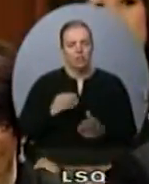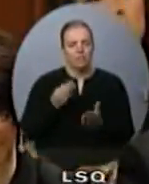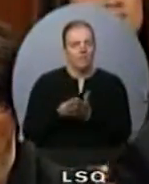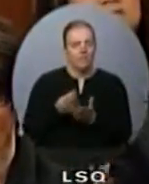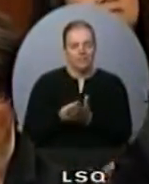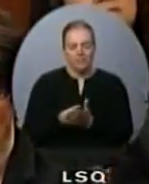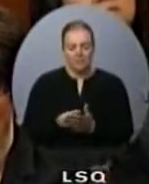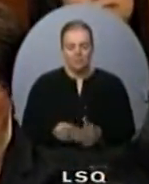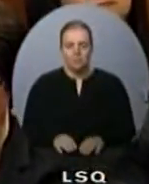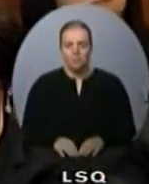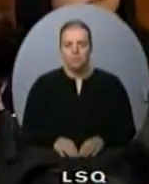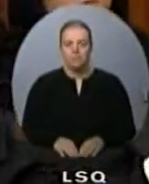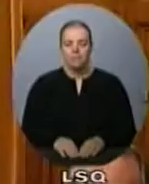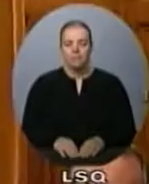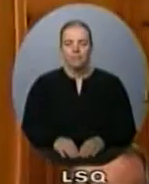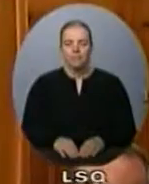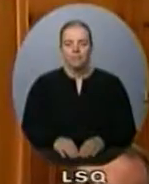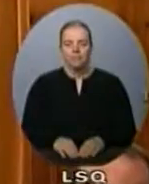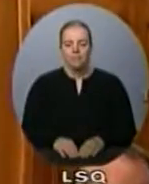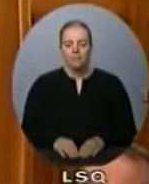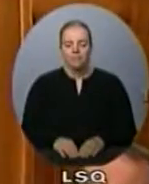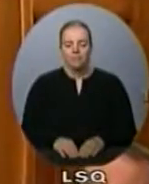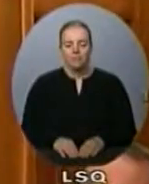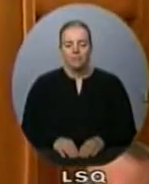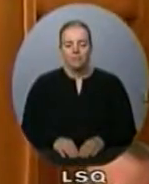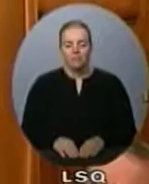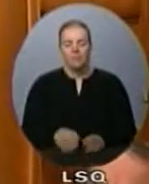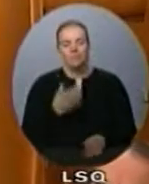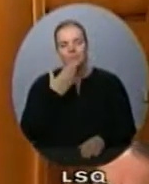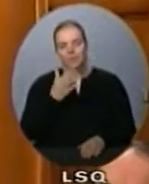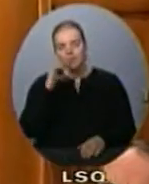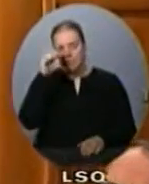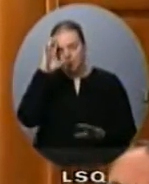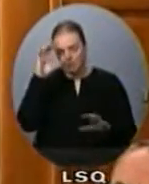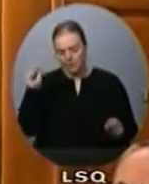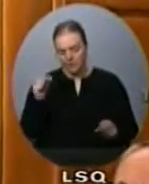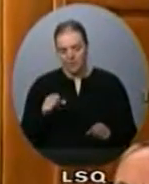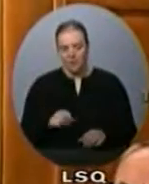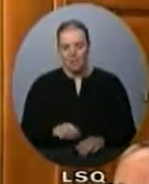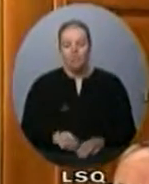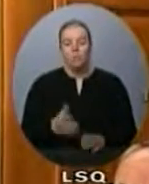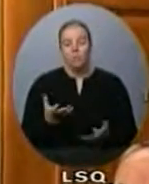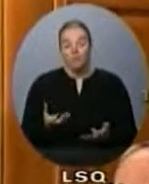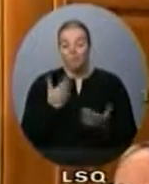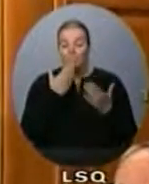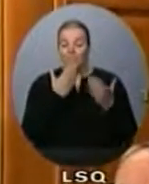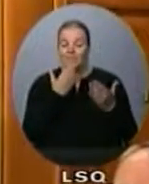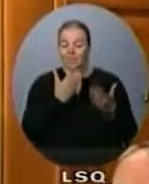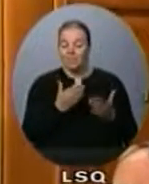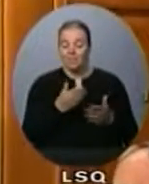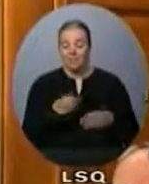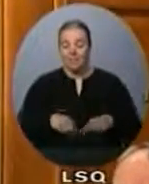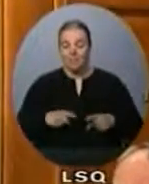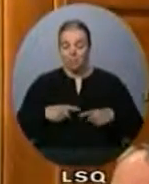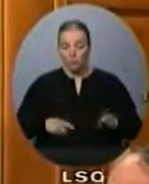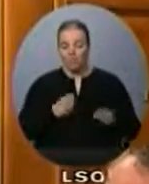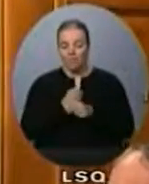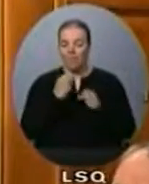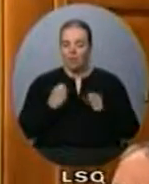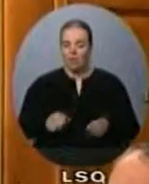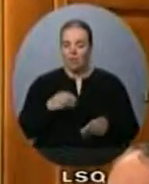Parliament Secretary to the Minister of Finance. Thank you Mr. Speaker and I'd like to take a moment to thank this member for her very hard work on this very file.